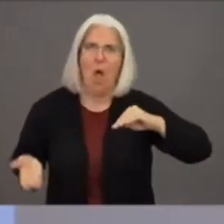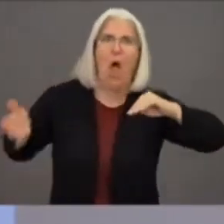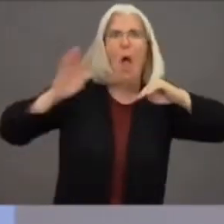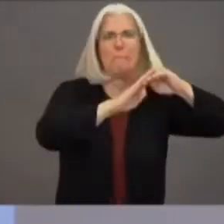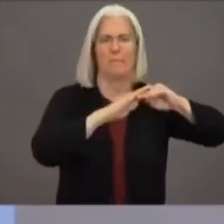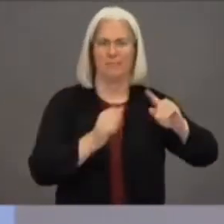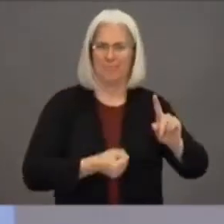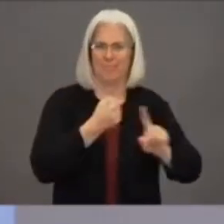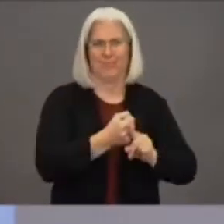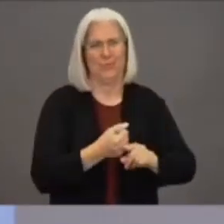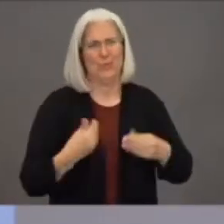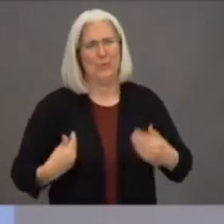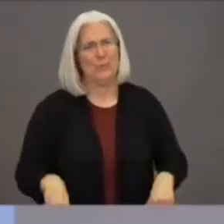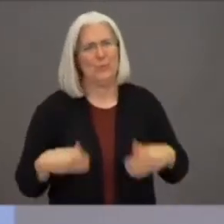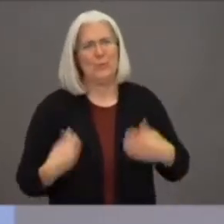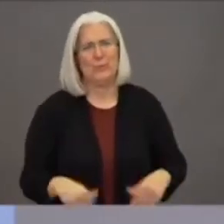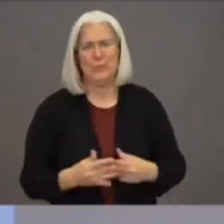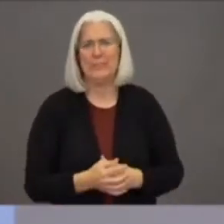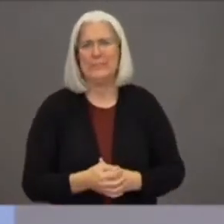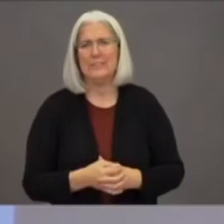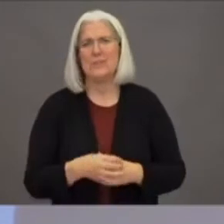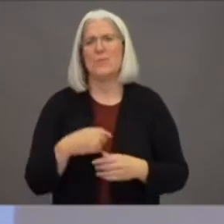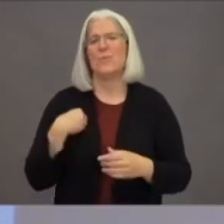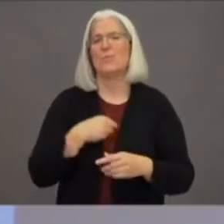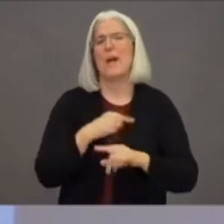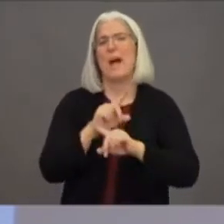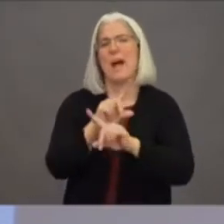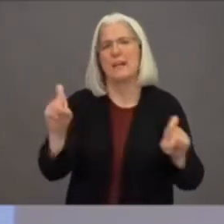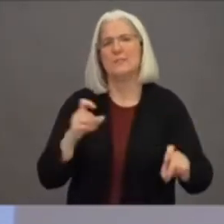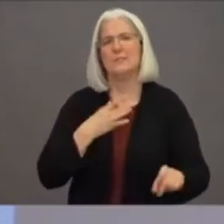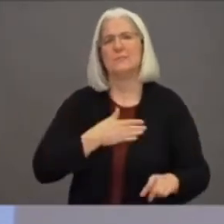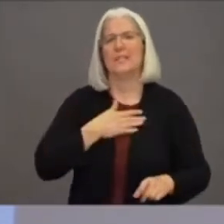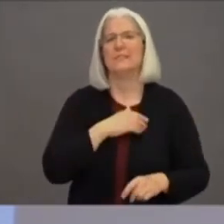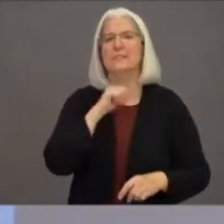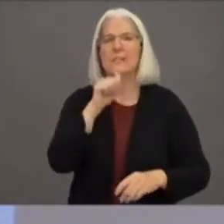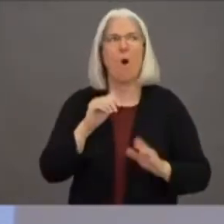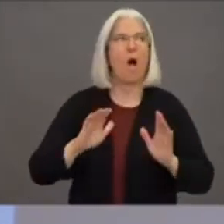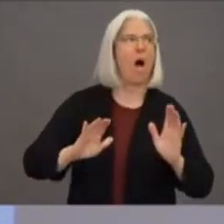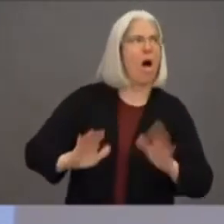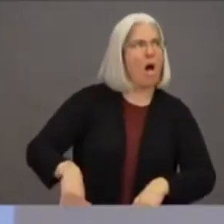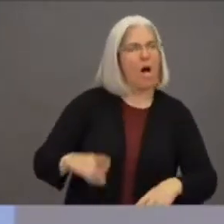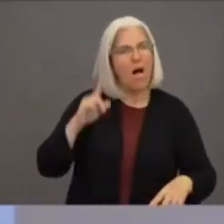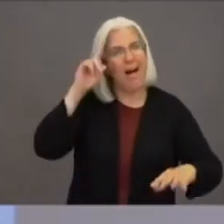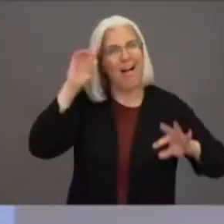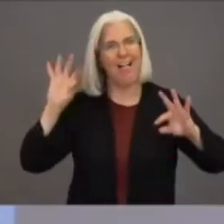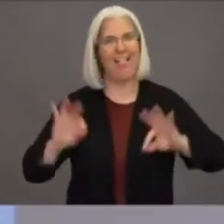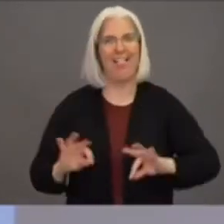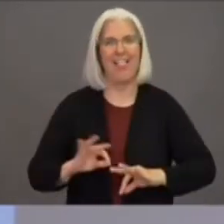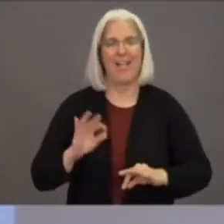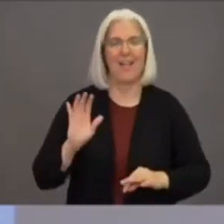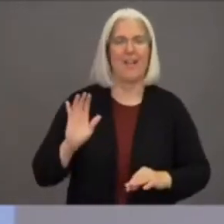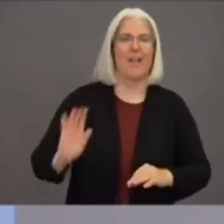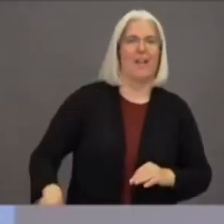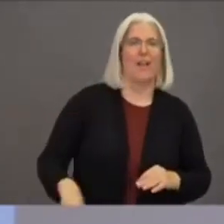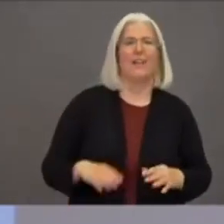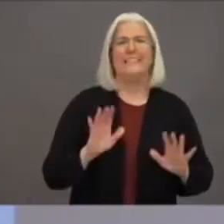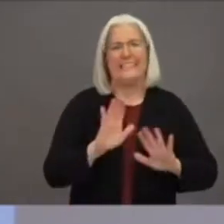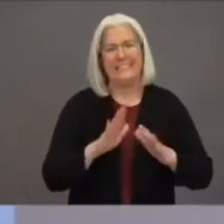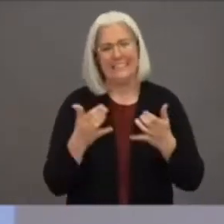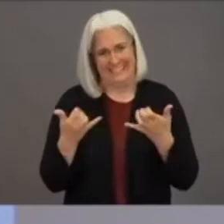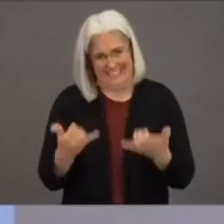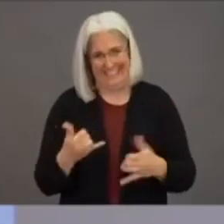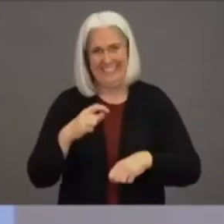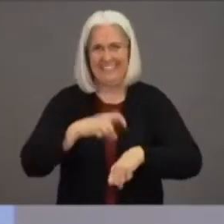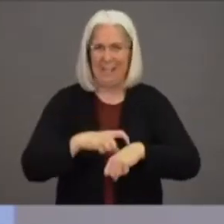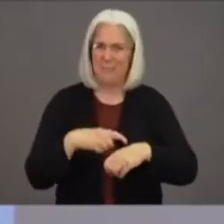we can do that is by continuing to wear our face coverings, maintaining our social distancing of more than six feet. And also